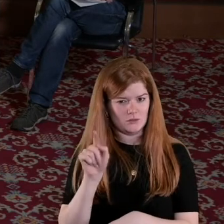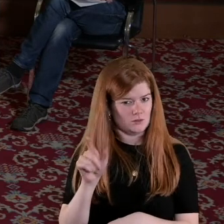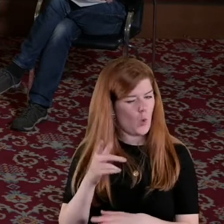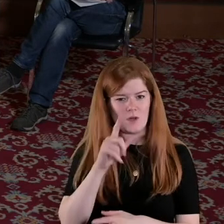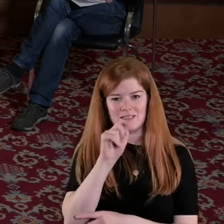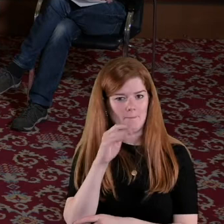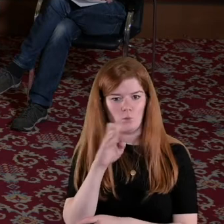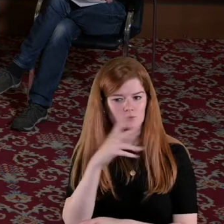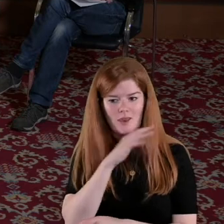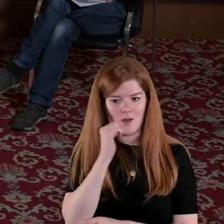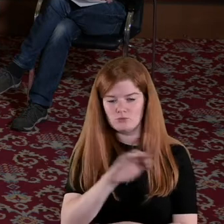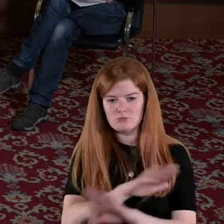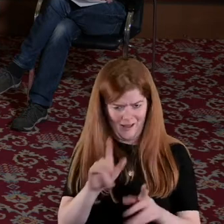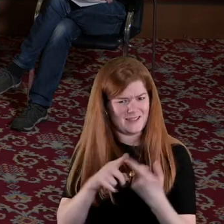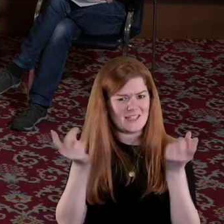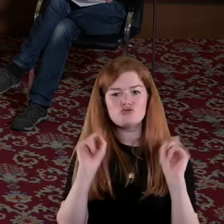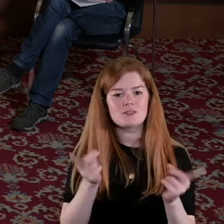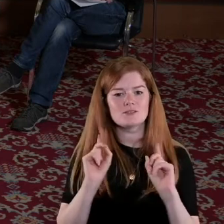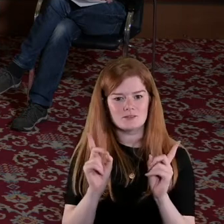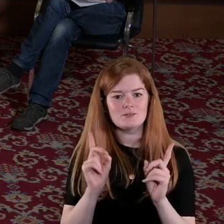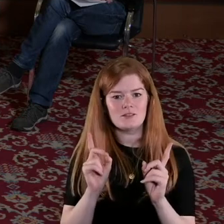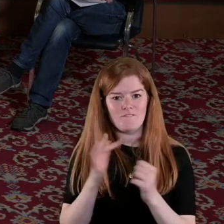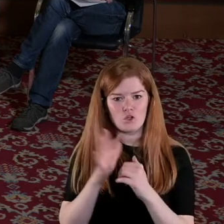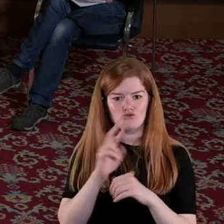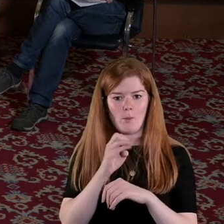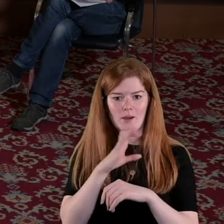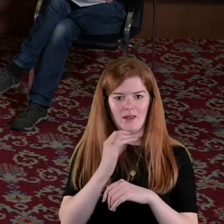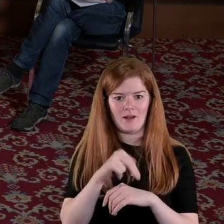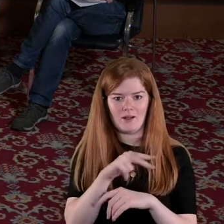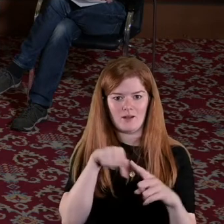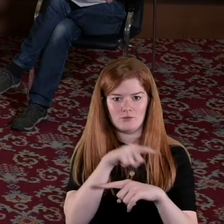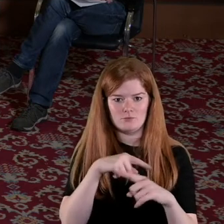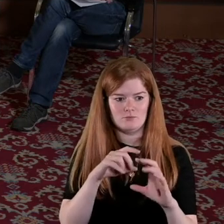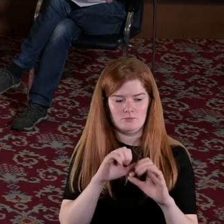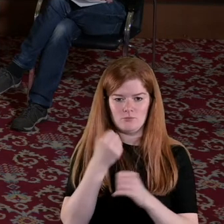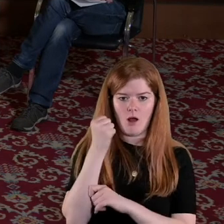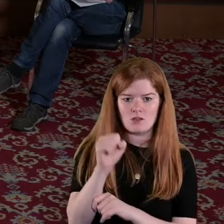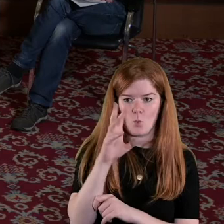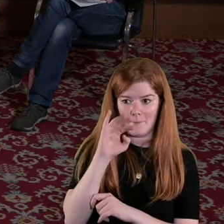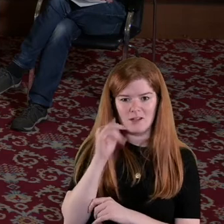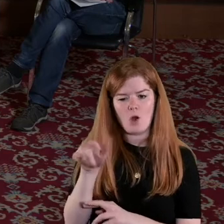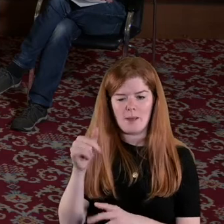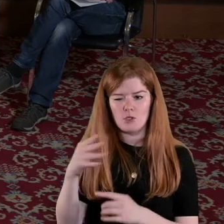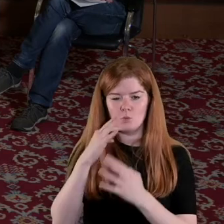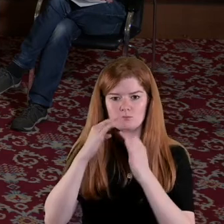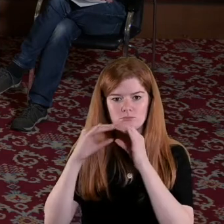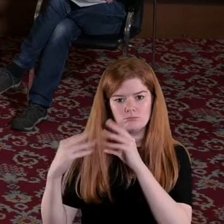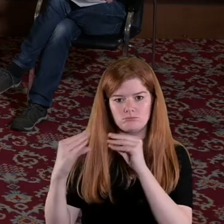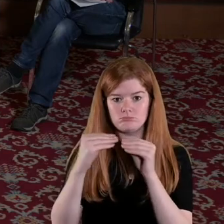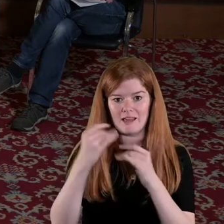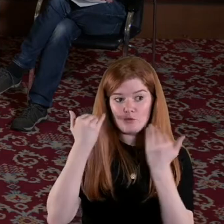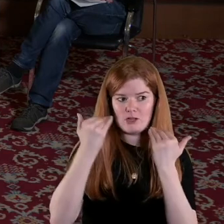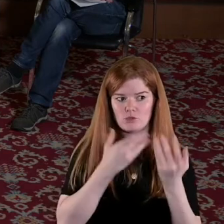taboo and also dangerous for the Republican cause because you could pass on information that could